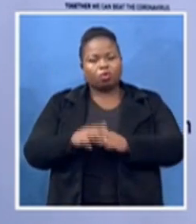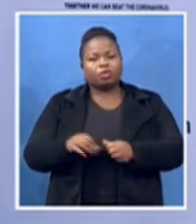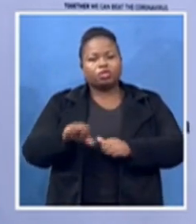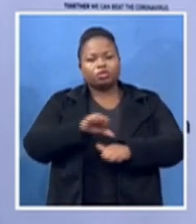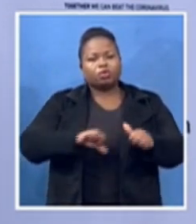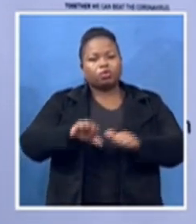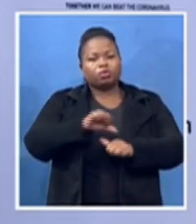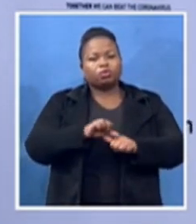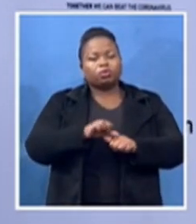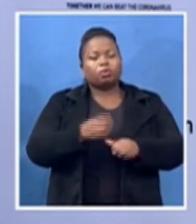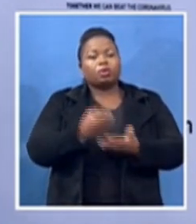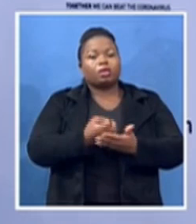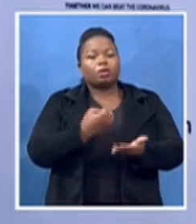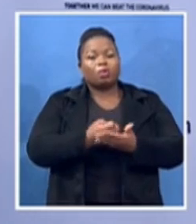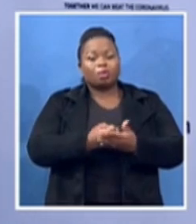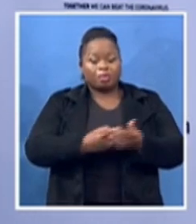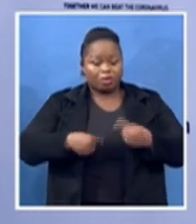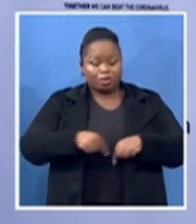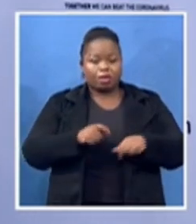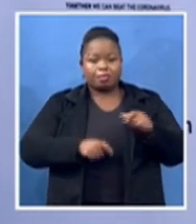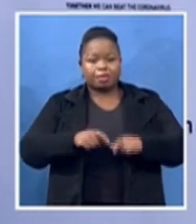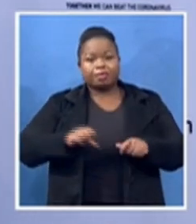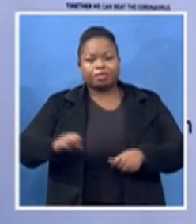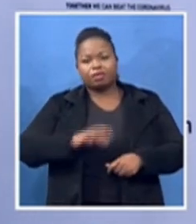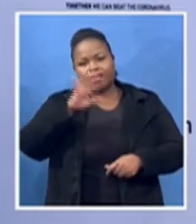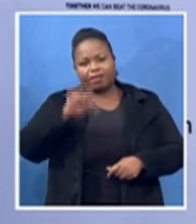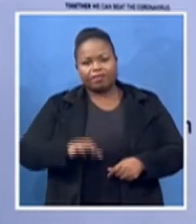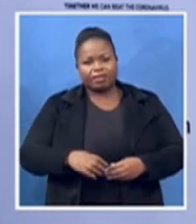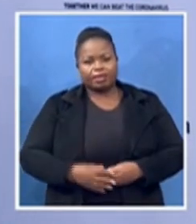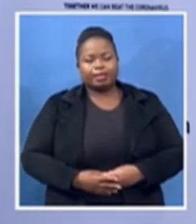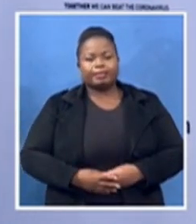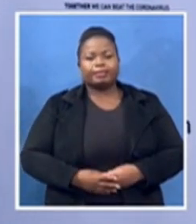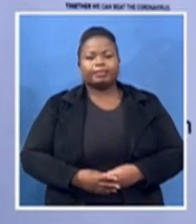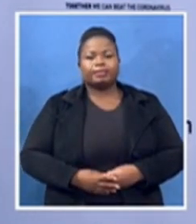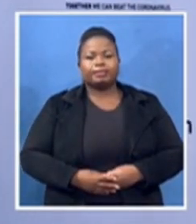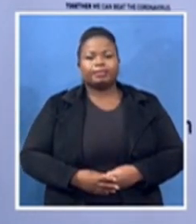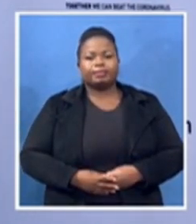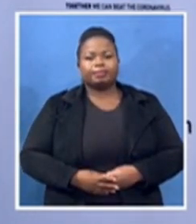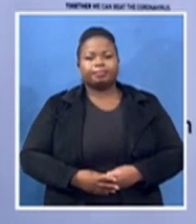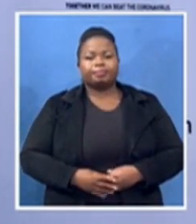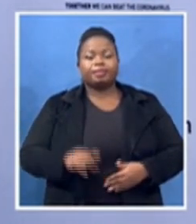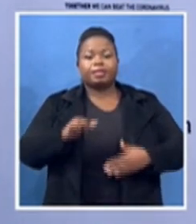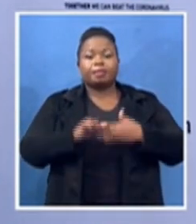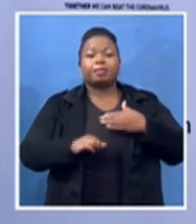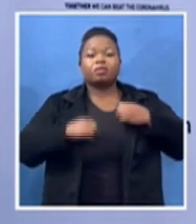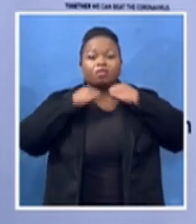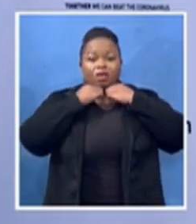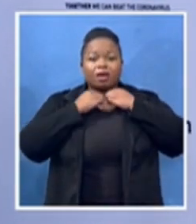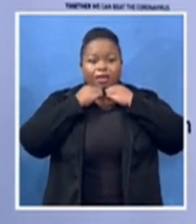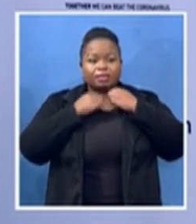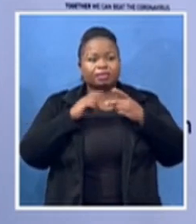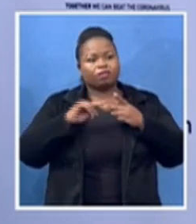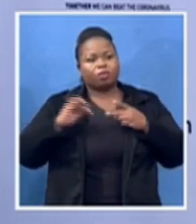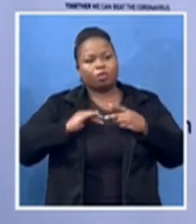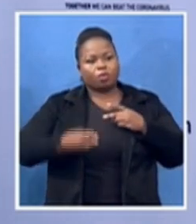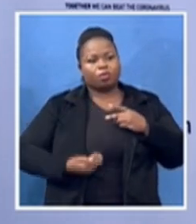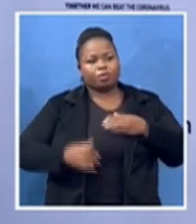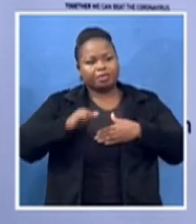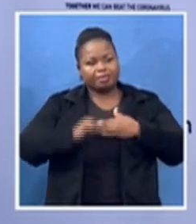in the month of august which is a woman's month we've got two programs